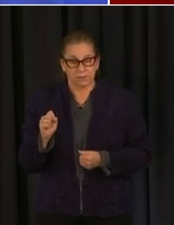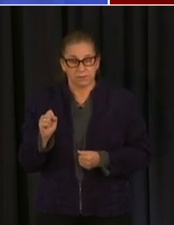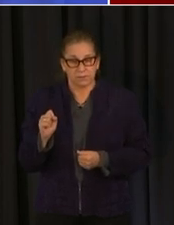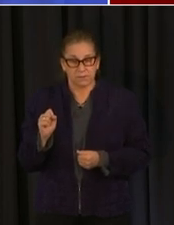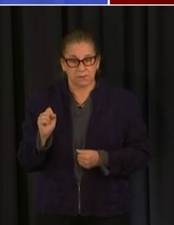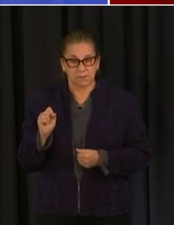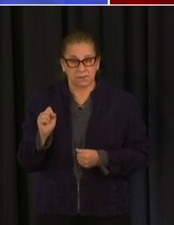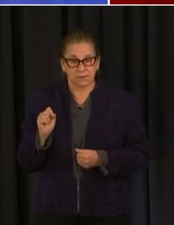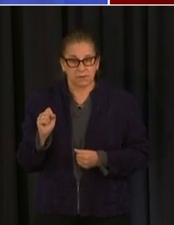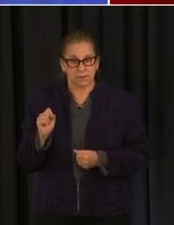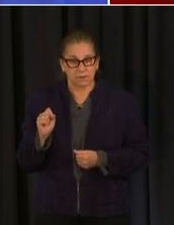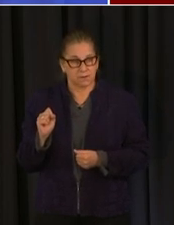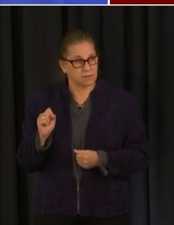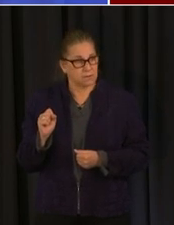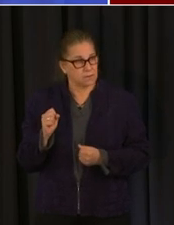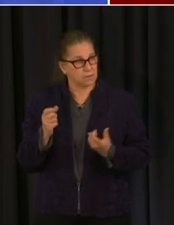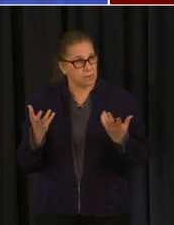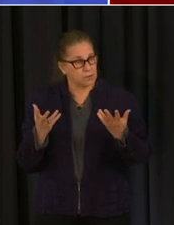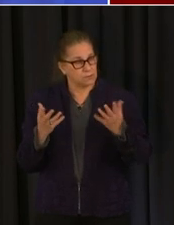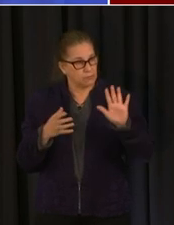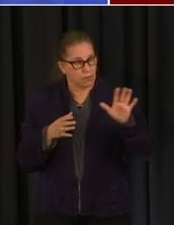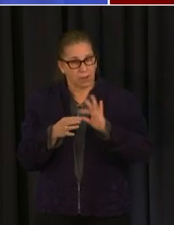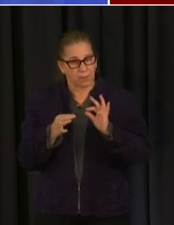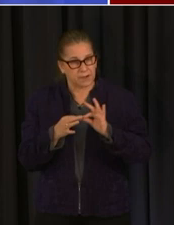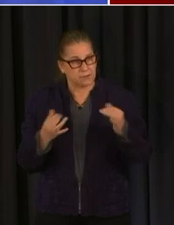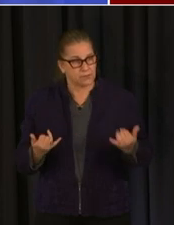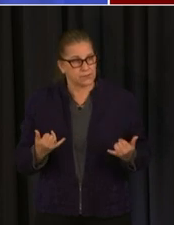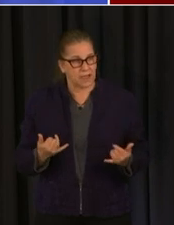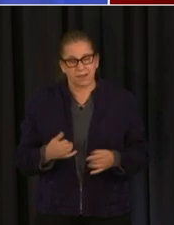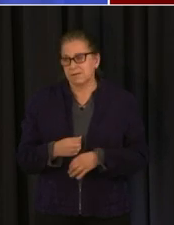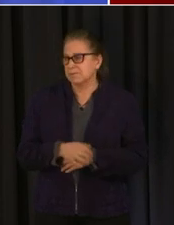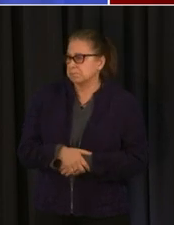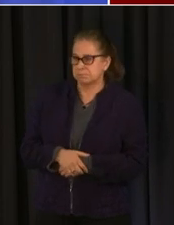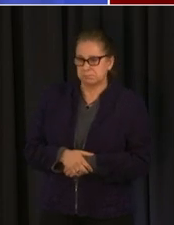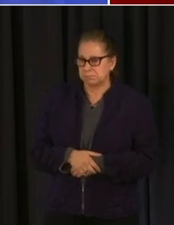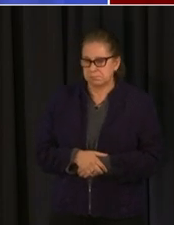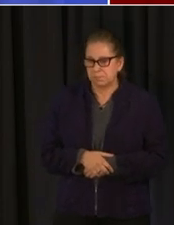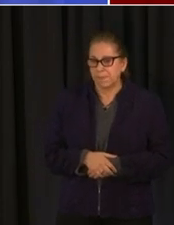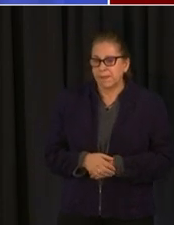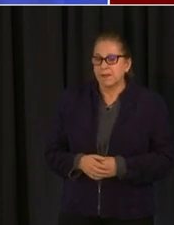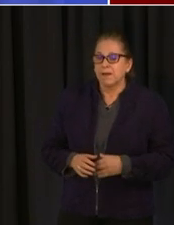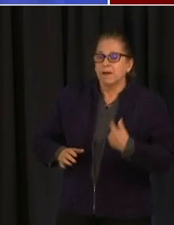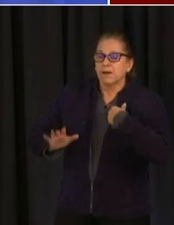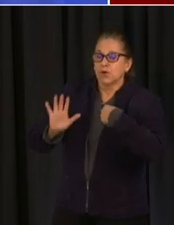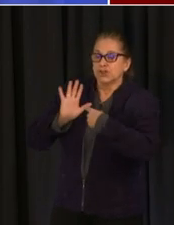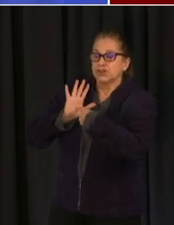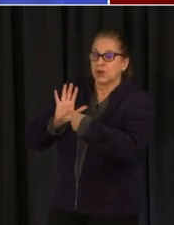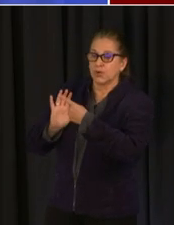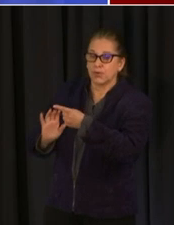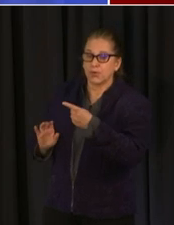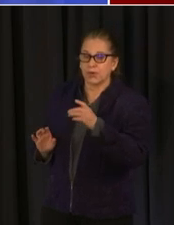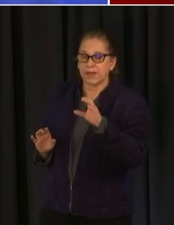so let me say what has the impact let me go back to the slide that shows the case rates